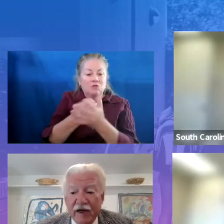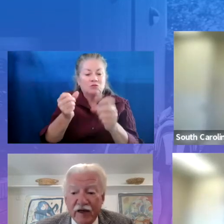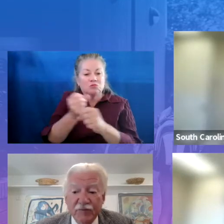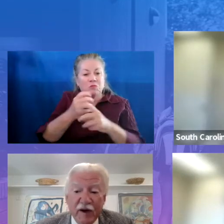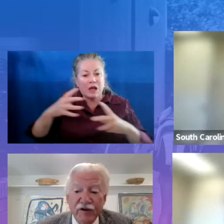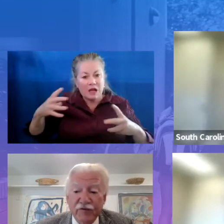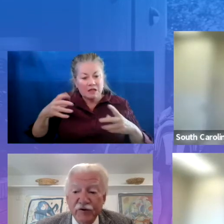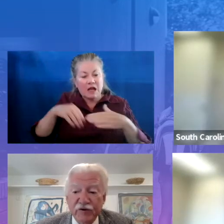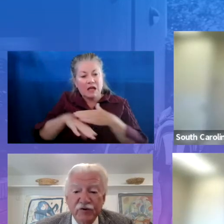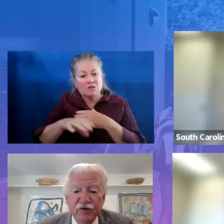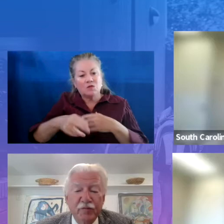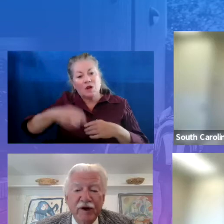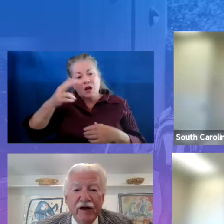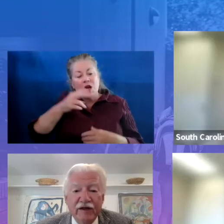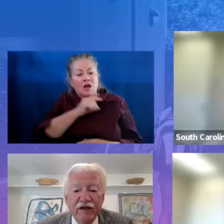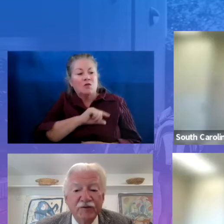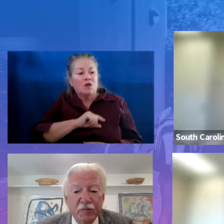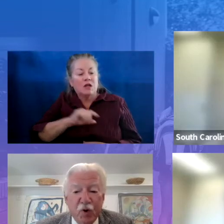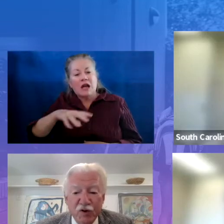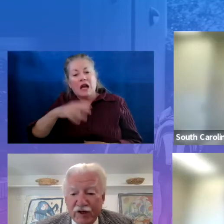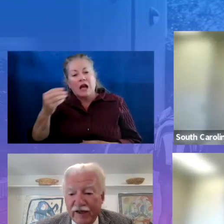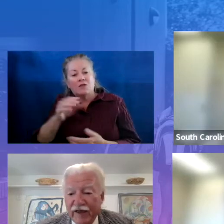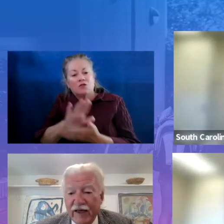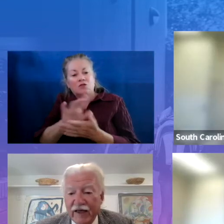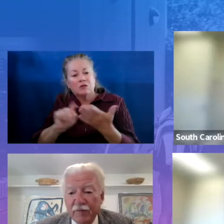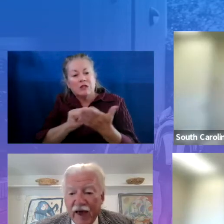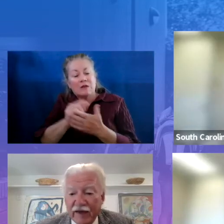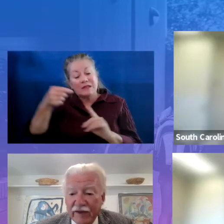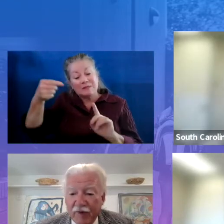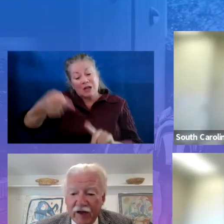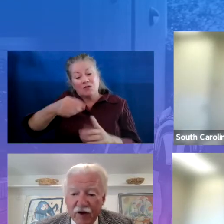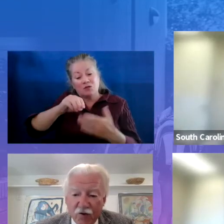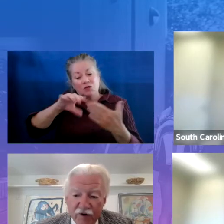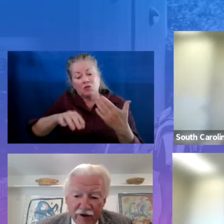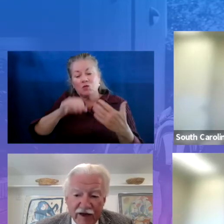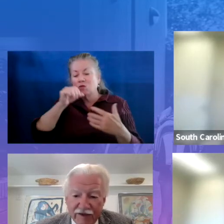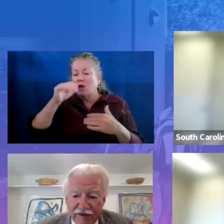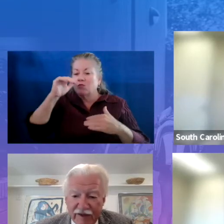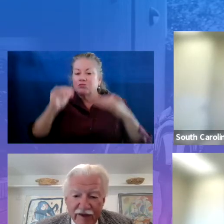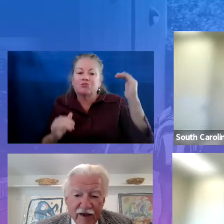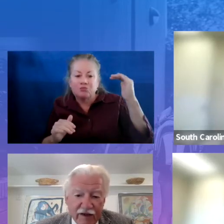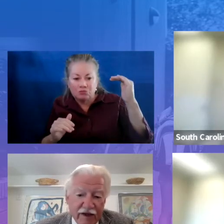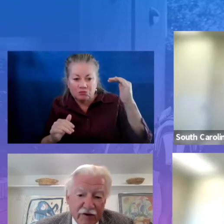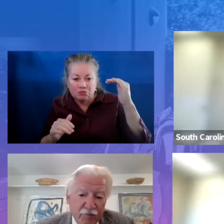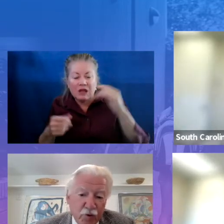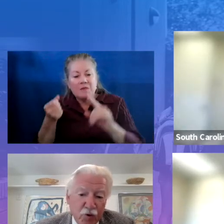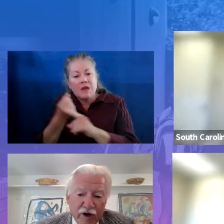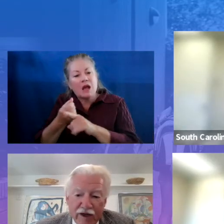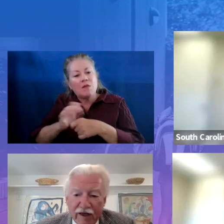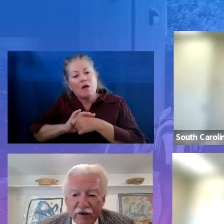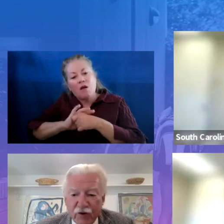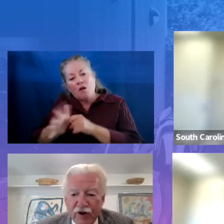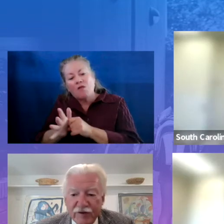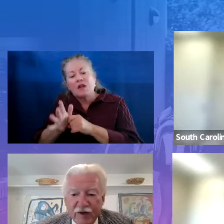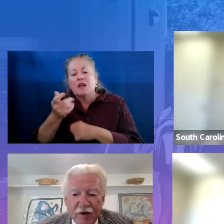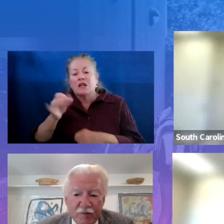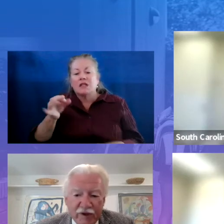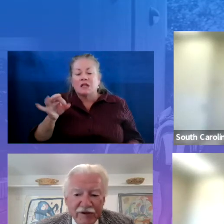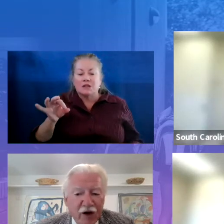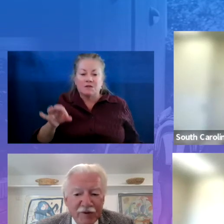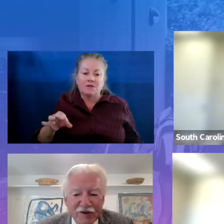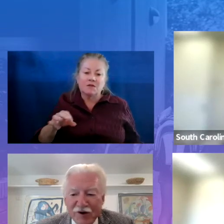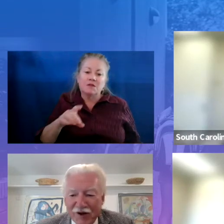time, especially for students who have been disproportionately impacted by COVID-19. Dr. Moore and Joyce,